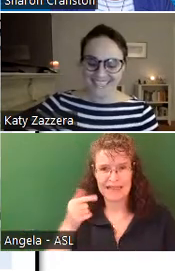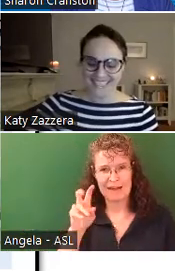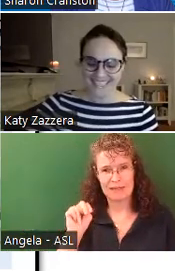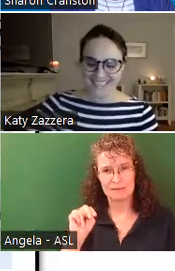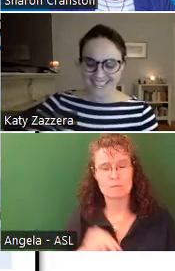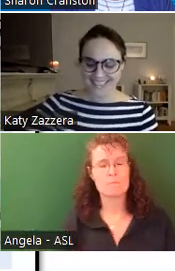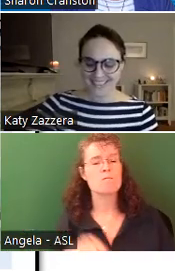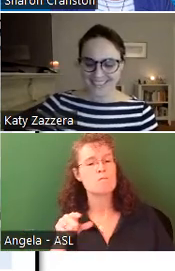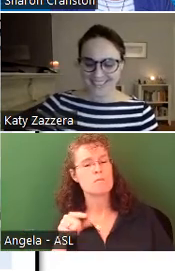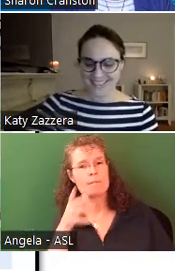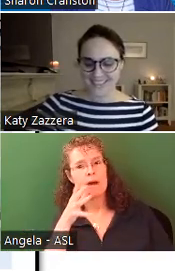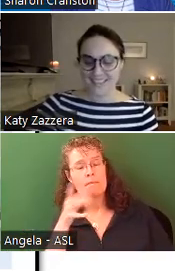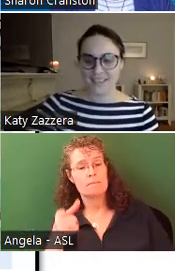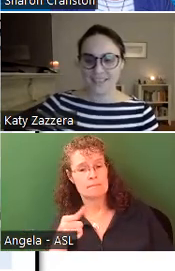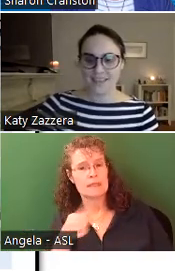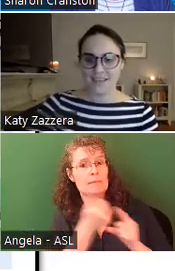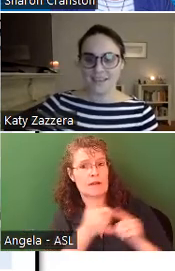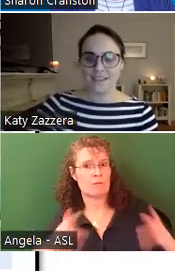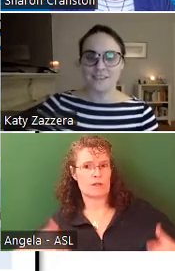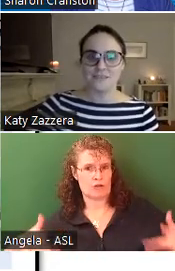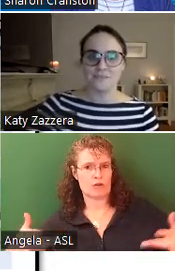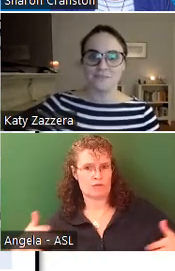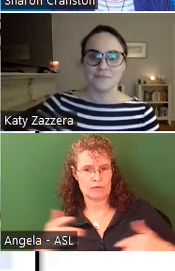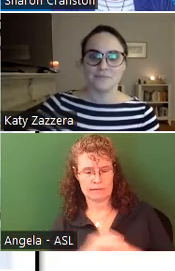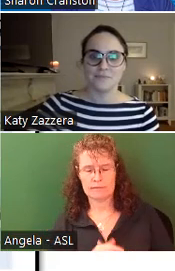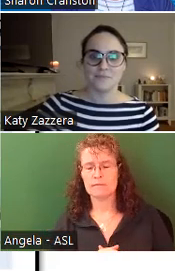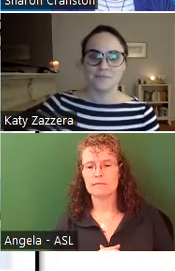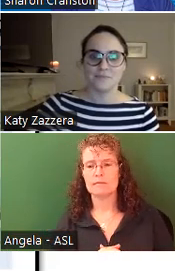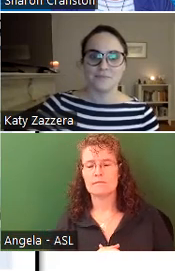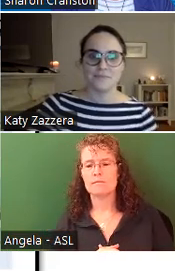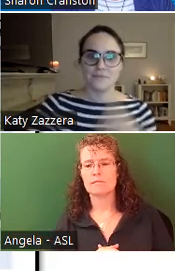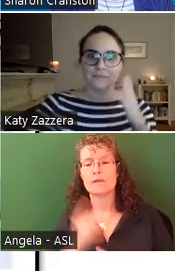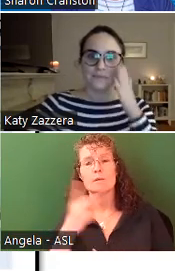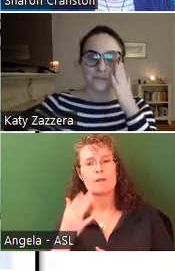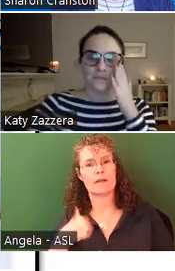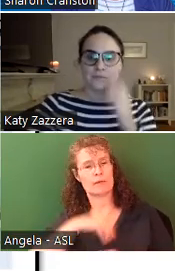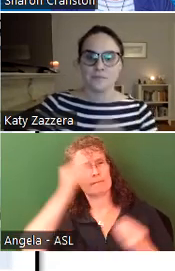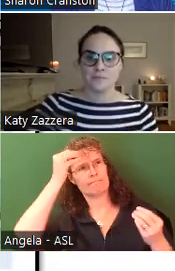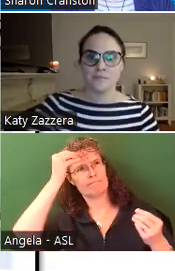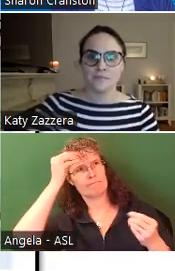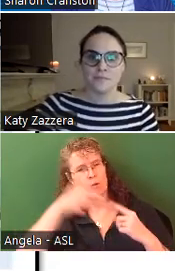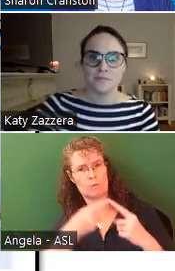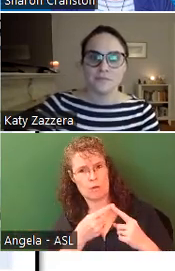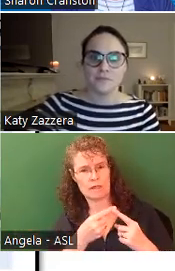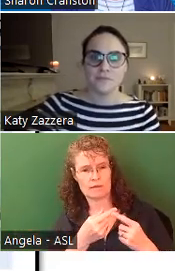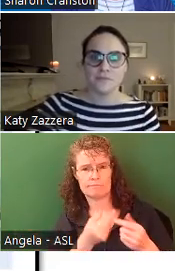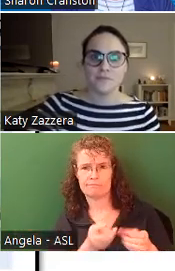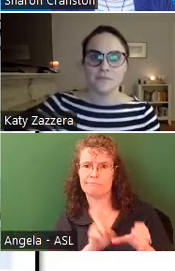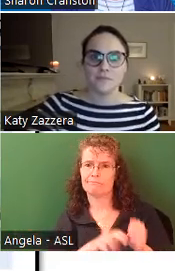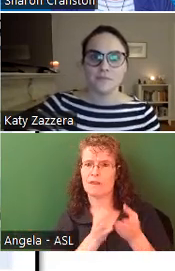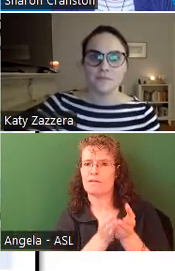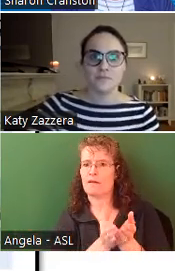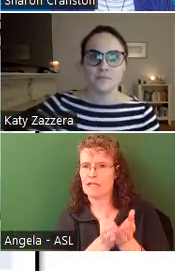So Gavin's in a wheelchair. And one of the things that we think about when we take him to the ferry right now